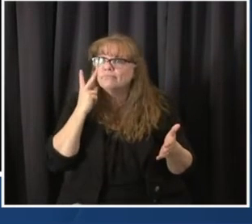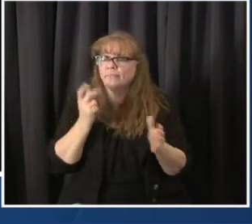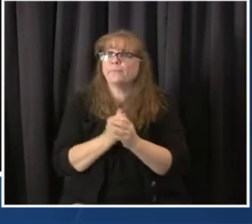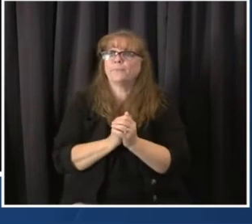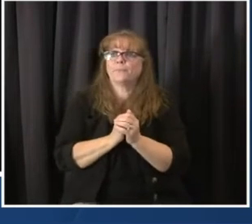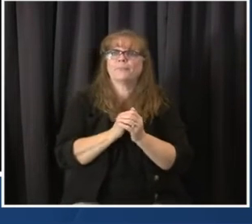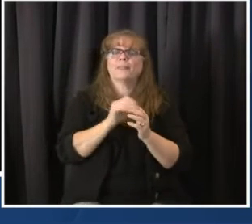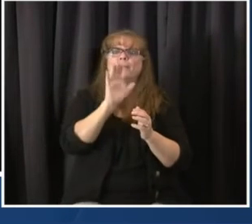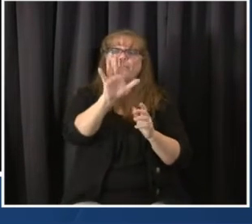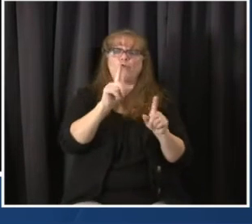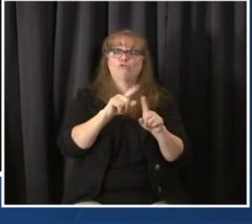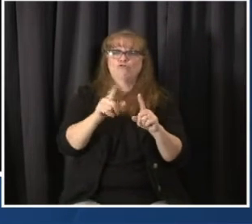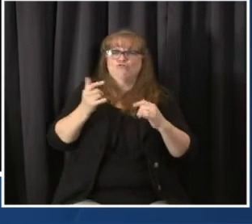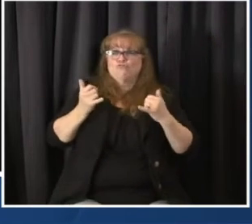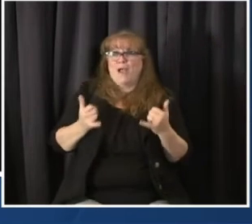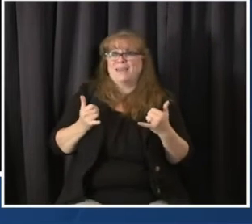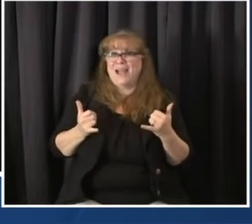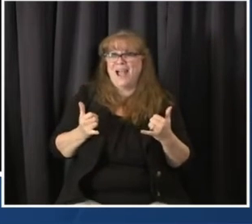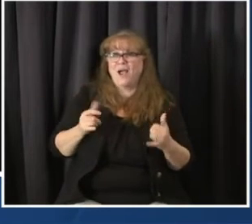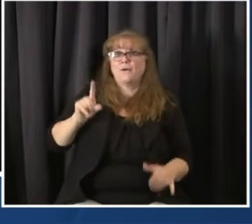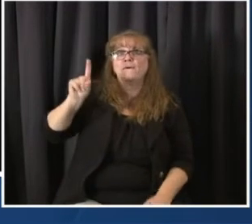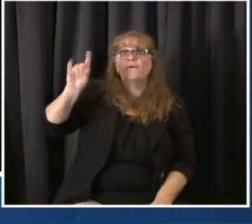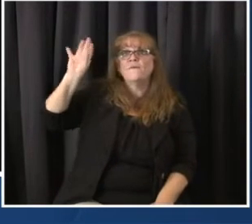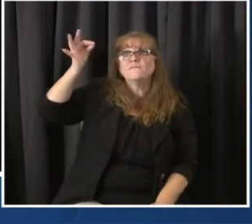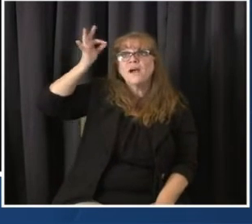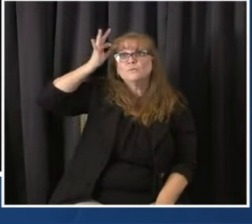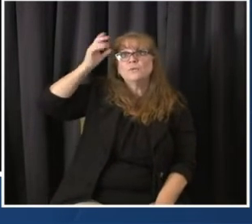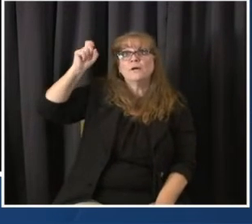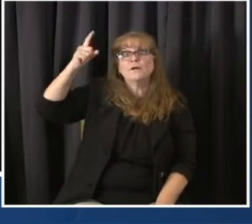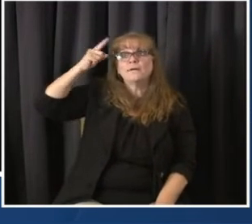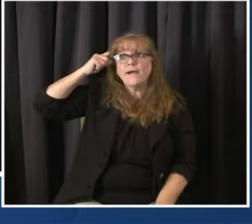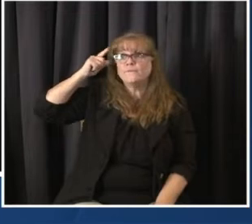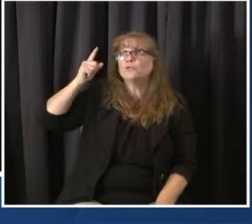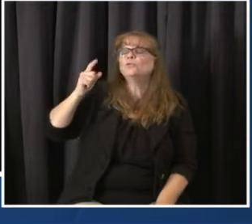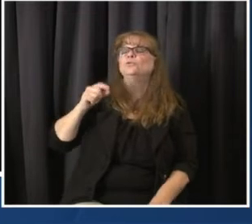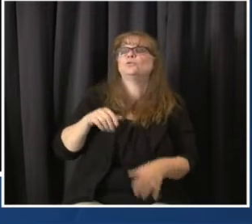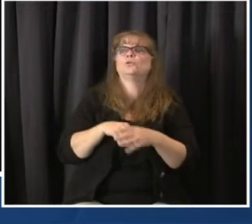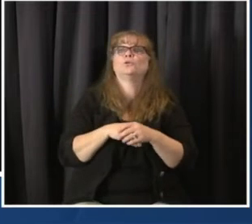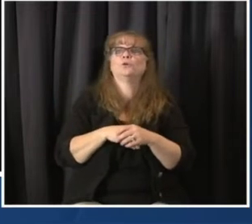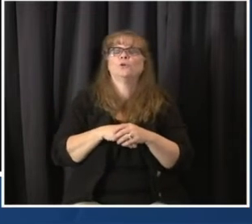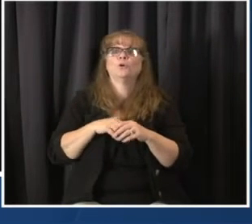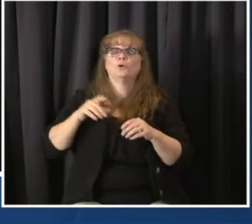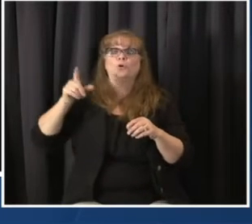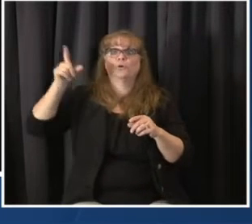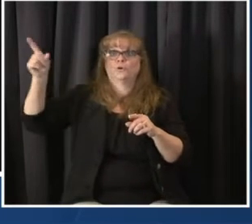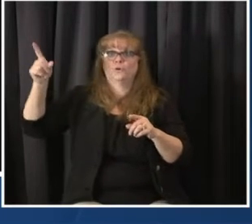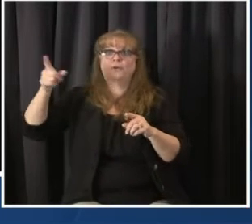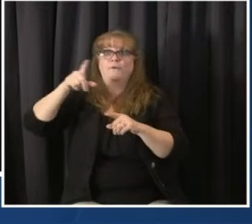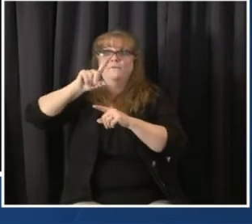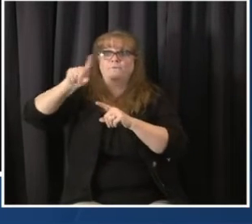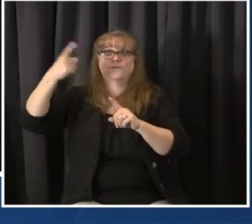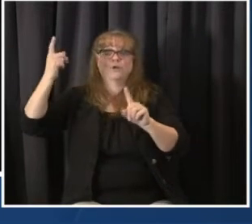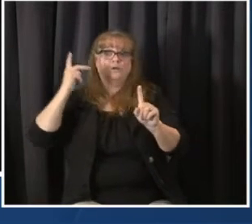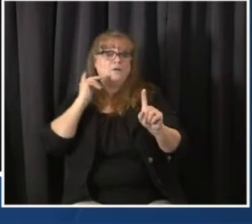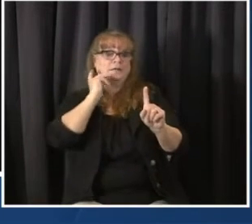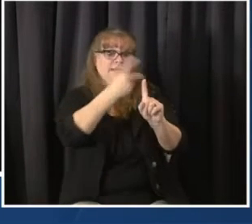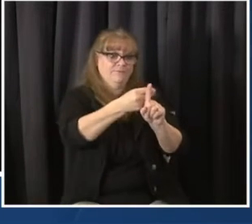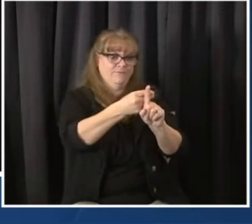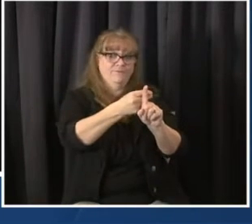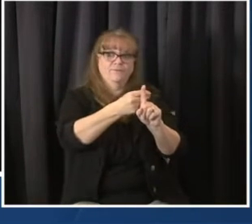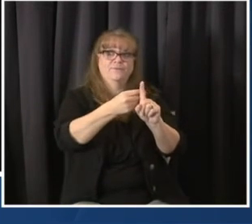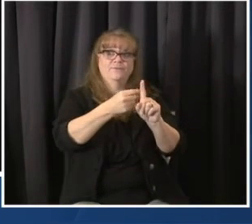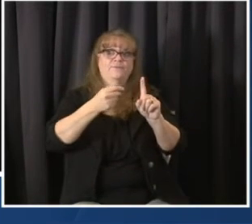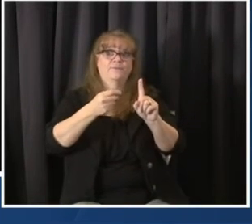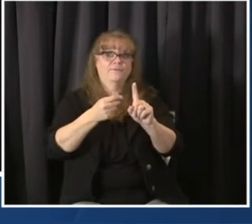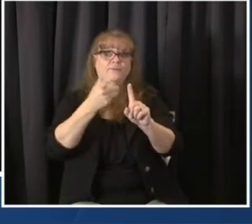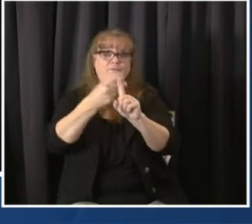the states, meaning they hold back the second dose of Pfizer and Moderna. The wonderful thing about Johnson & Johnson is it only needs one dose. We will see how effective,